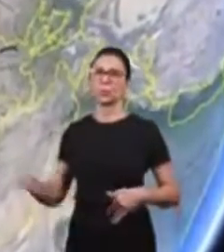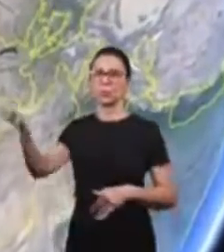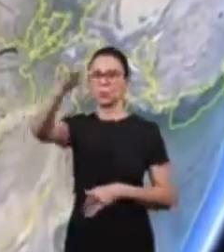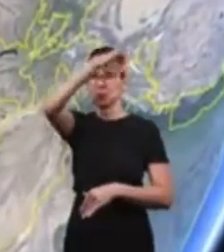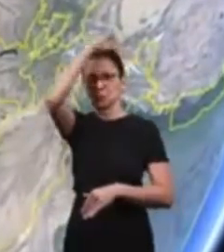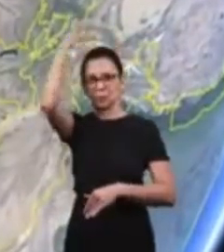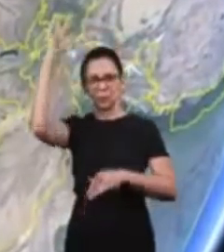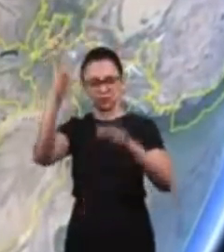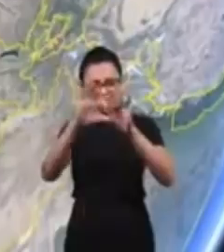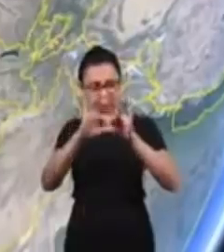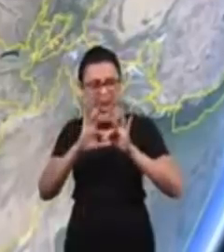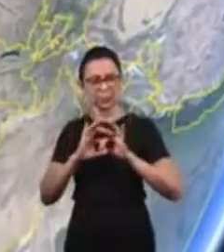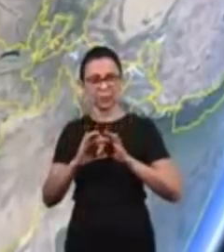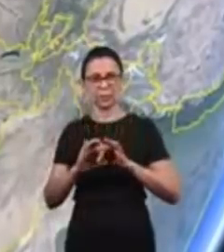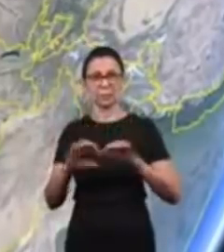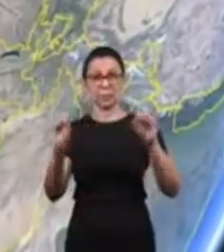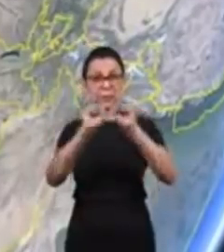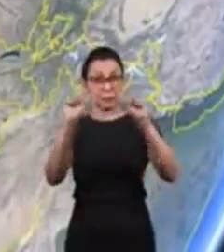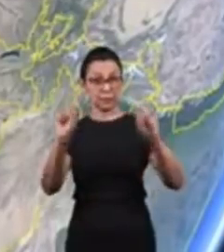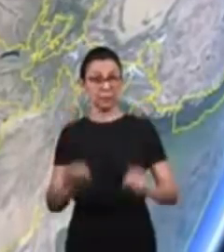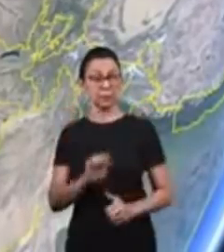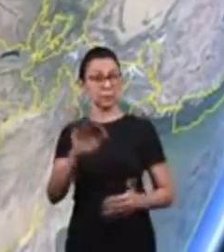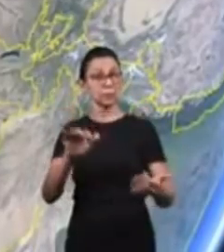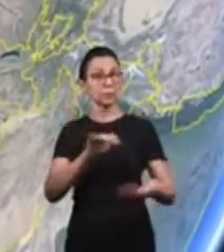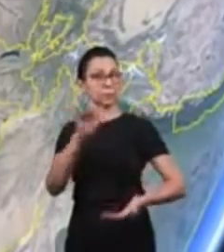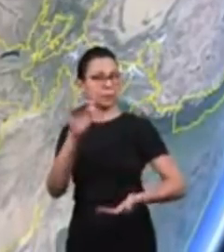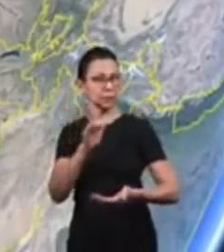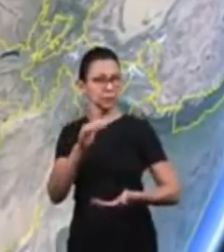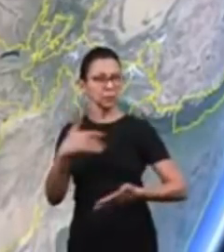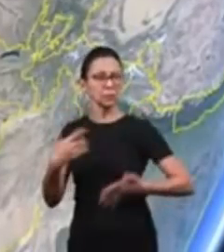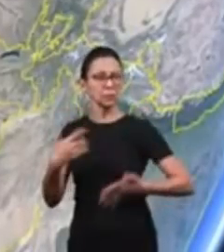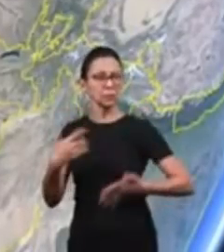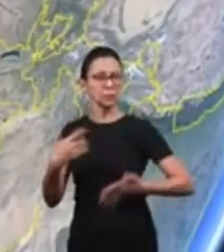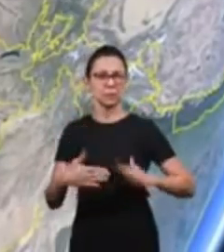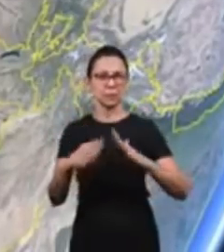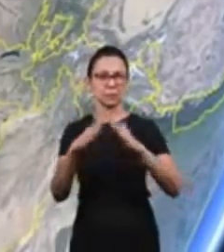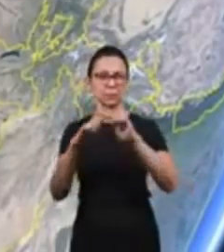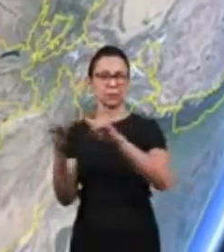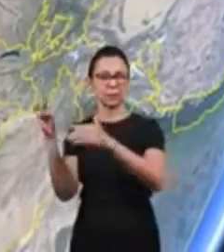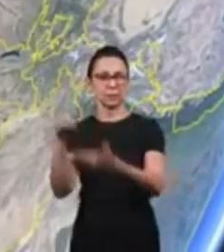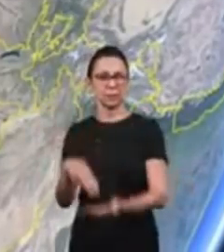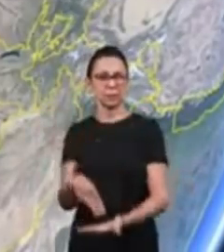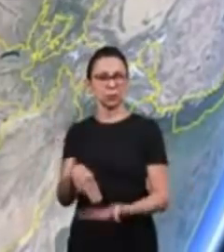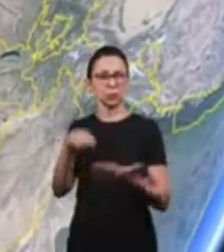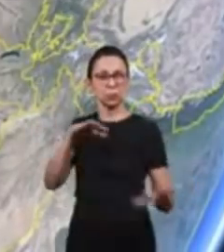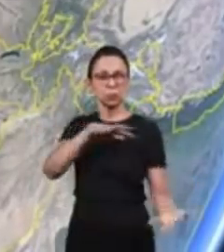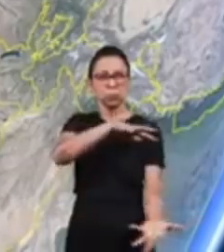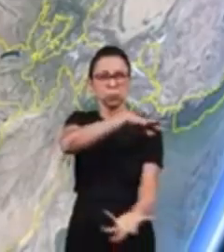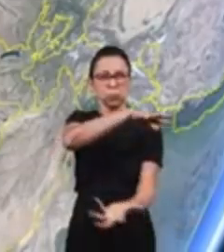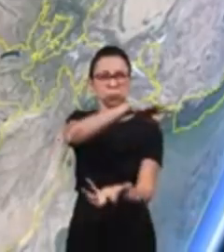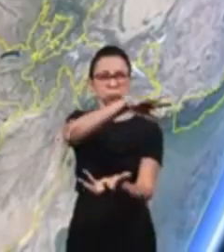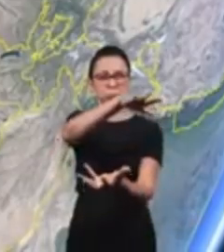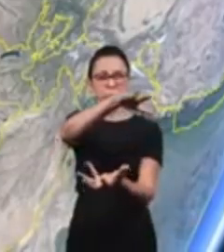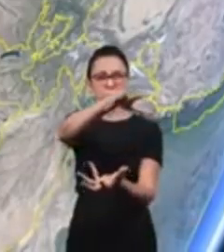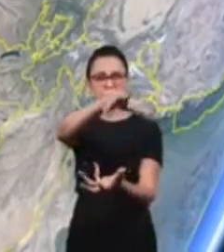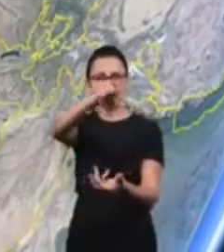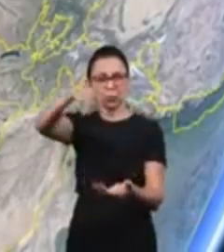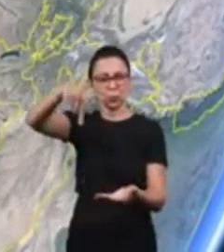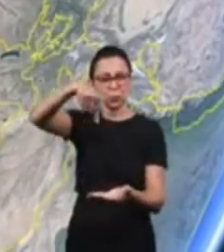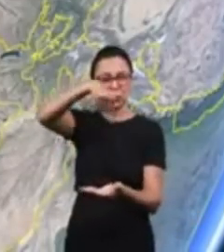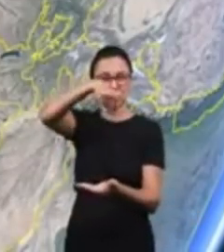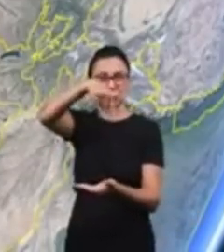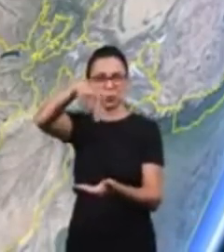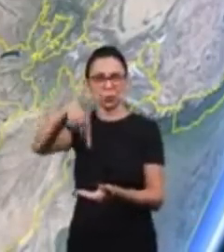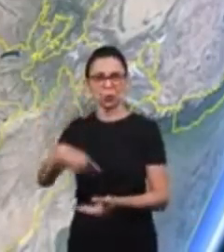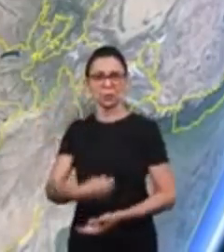Jesus before His death on the cross at Calvary, people from all parts of the world have been reached